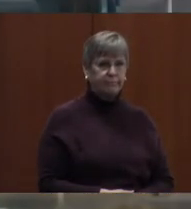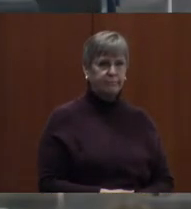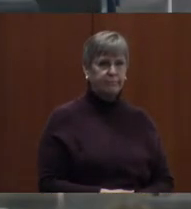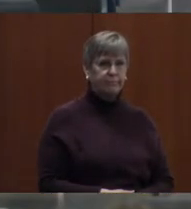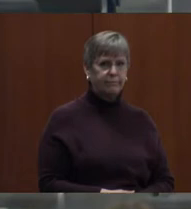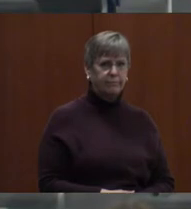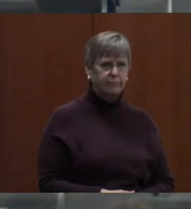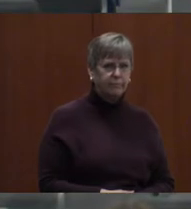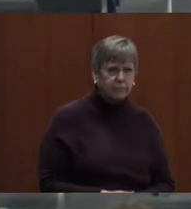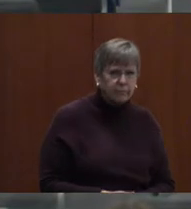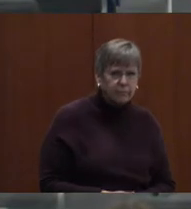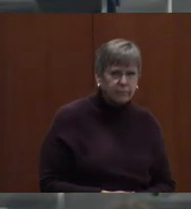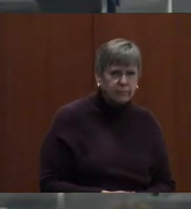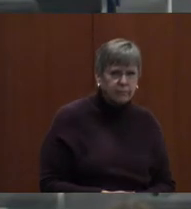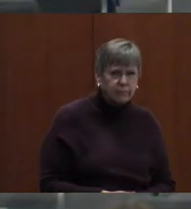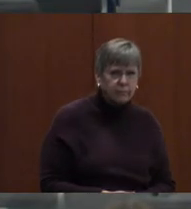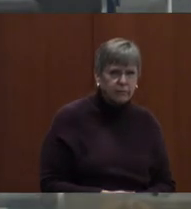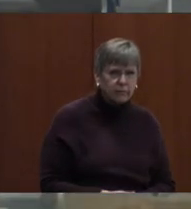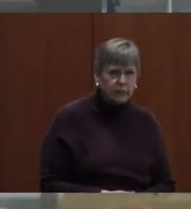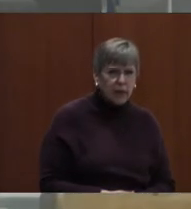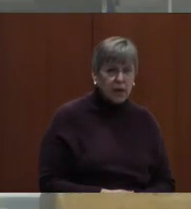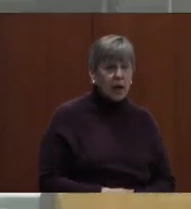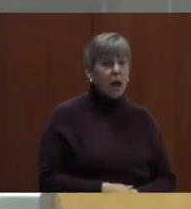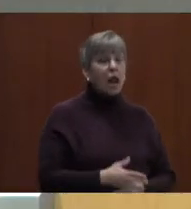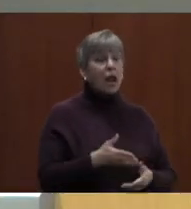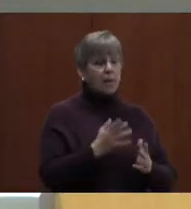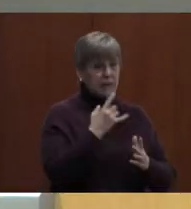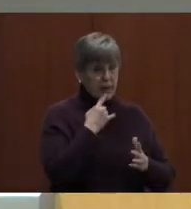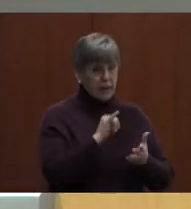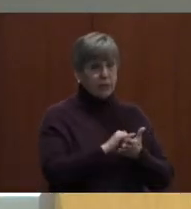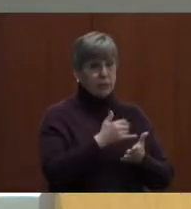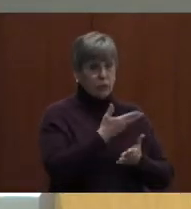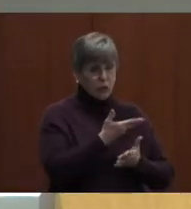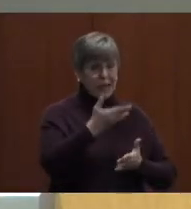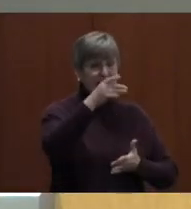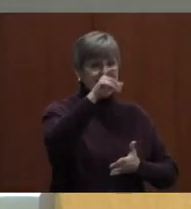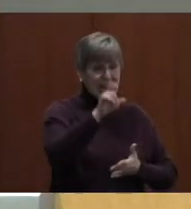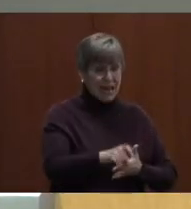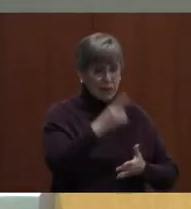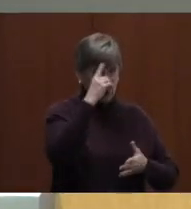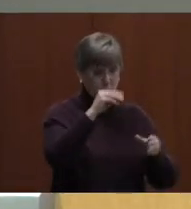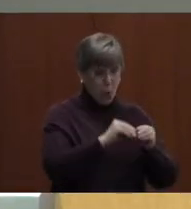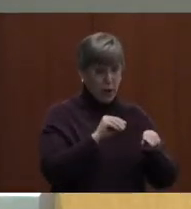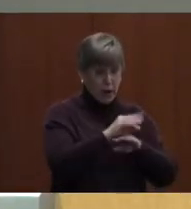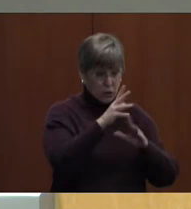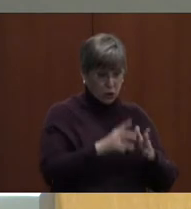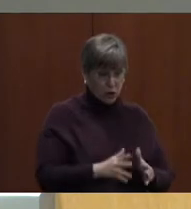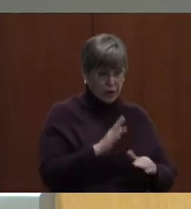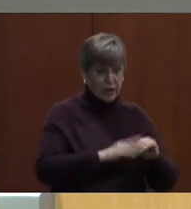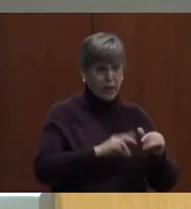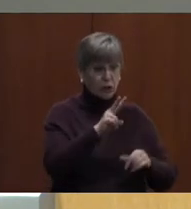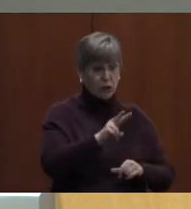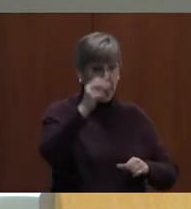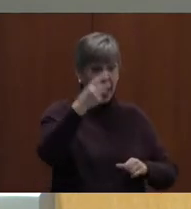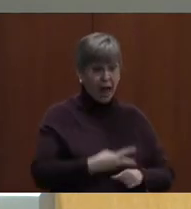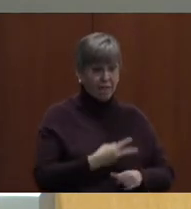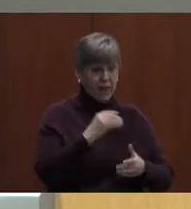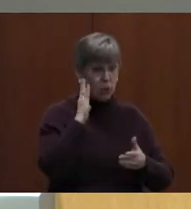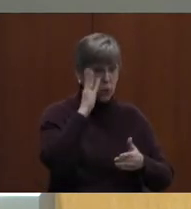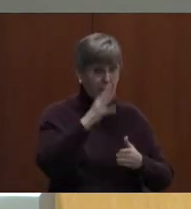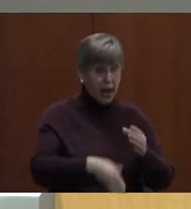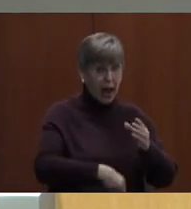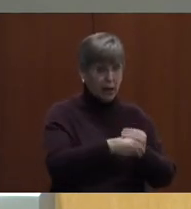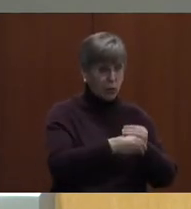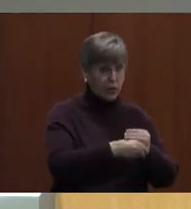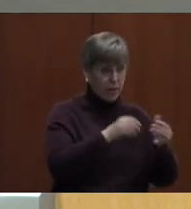Dr. Michael, do you believe that there is a need for more counselors than the two-and-a-half that would be added with the passing of the